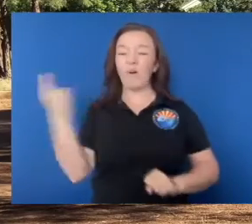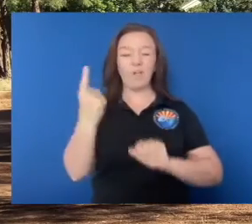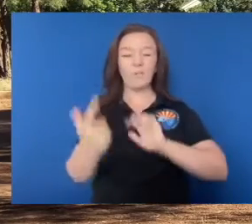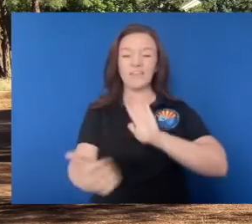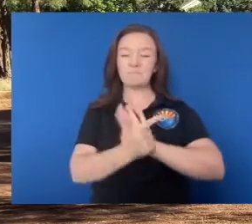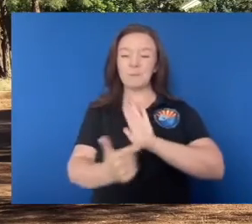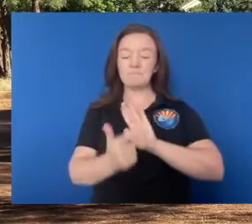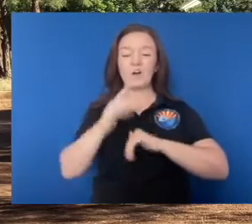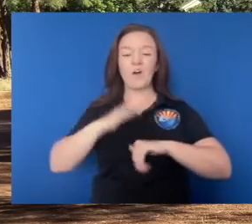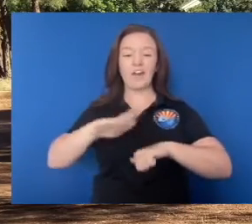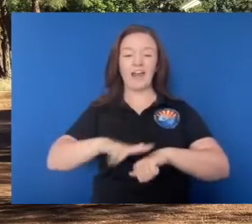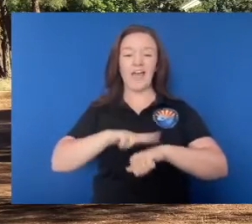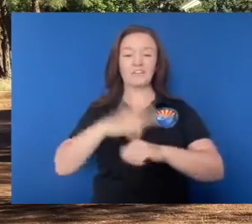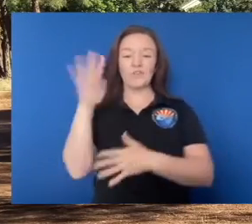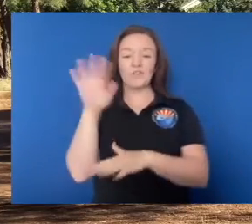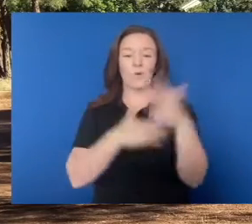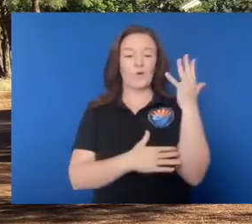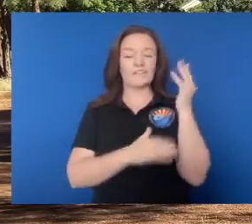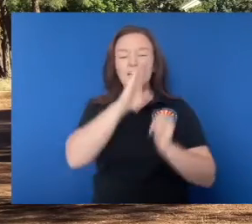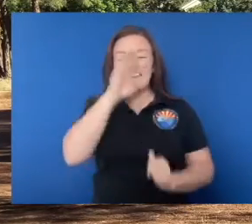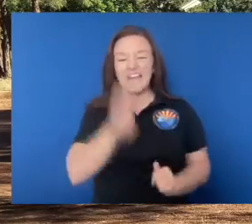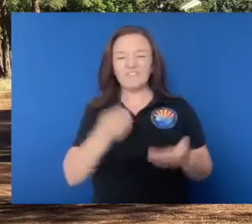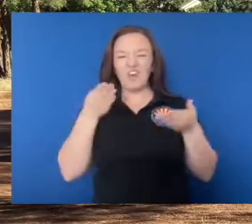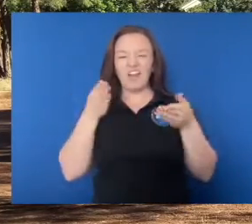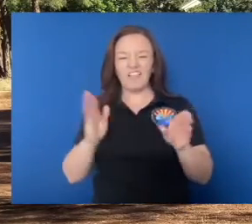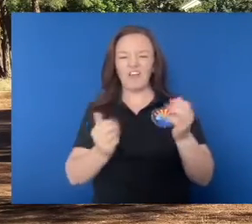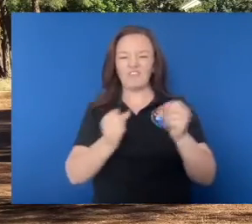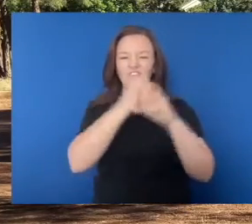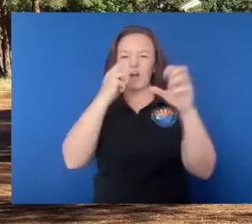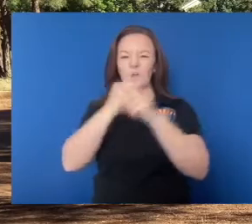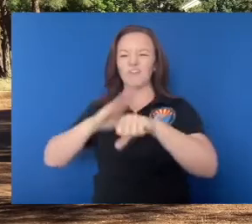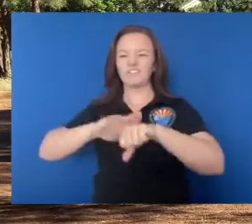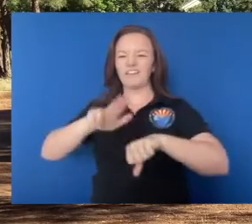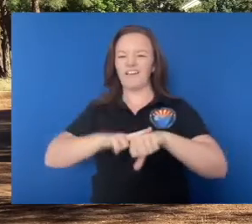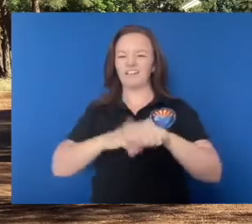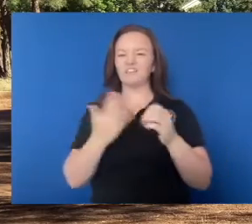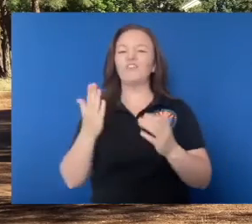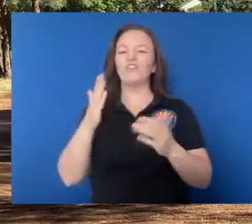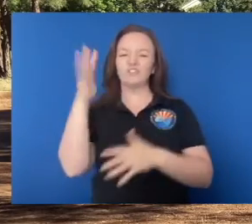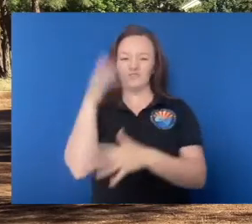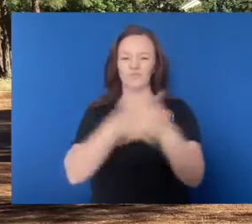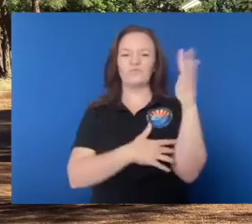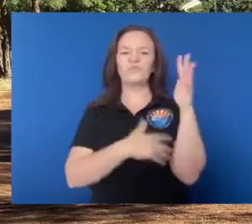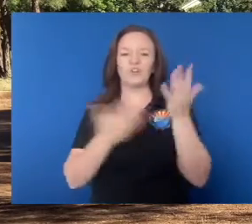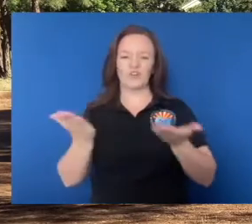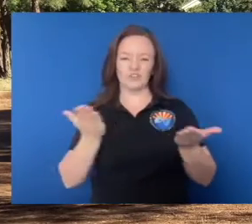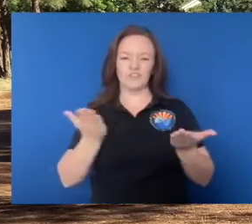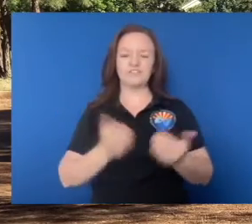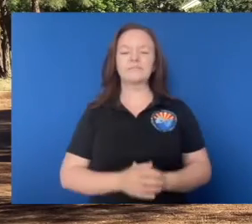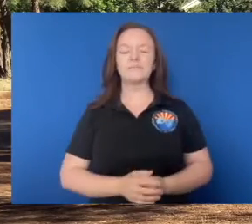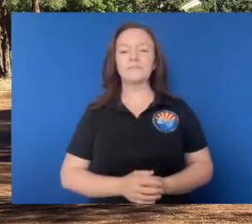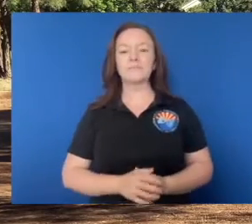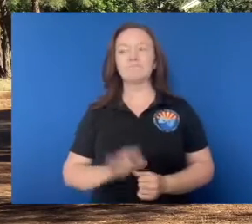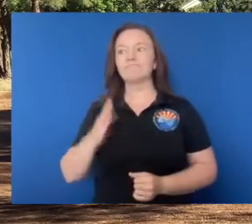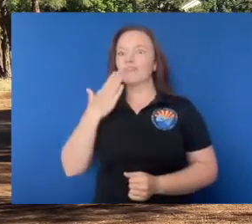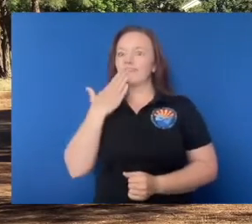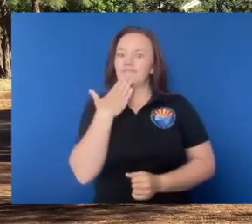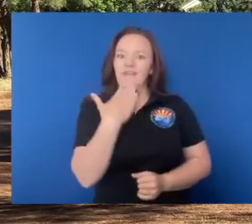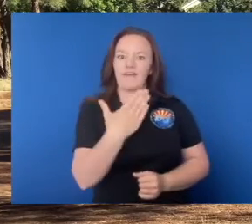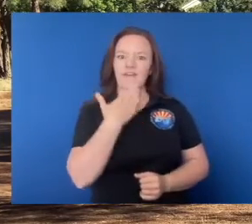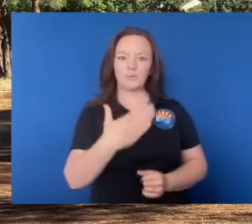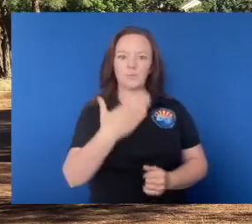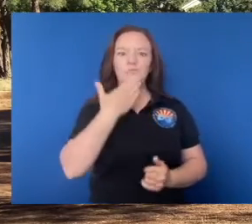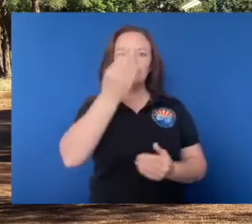a day on the National Forest Public Land that you're allowed to have fireworks. Thank you for that. That's, I mean, that's good information to have. No